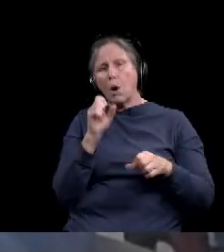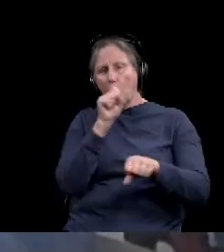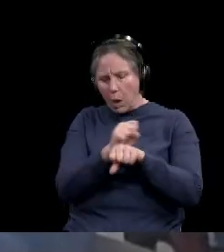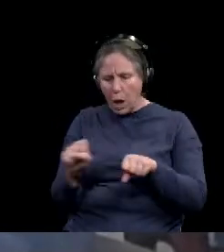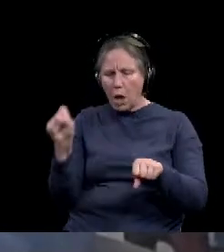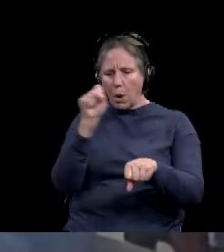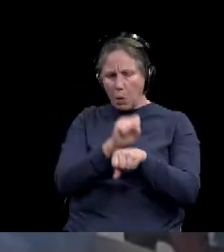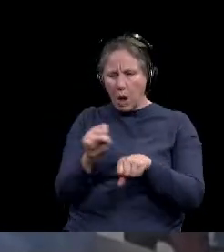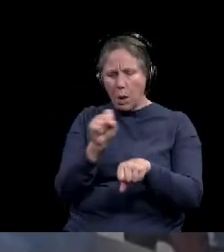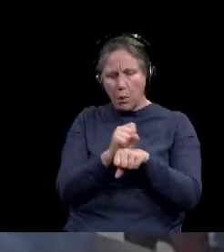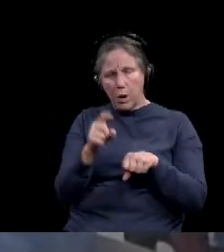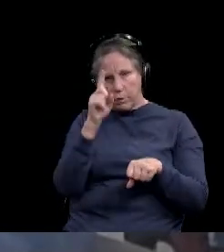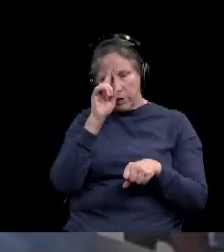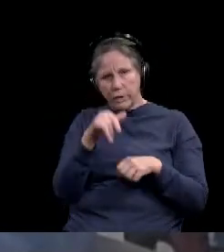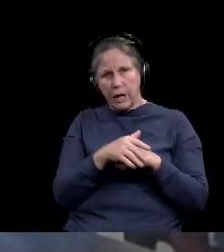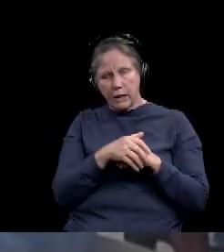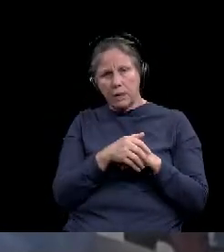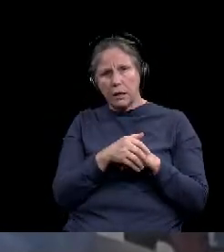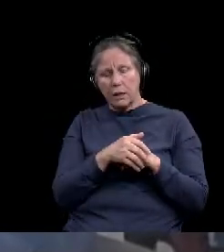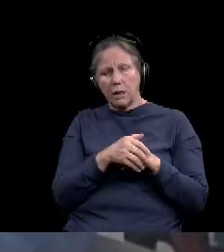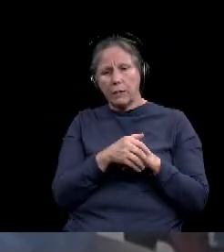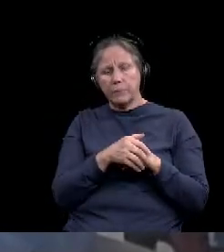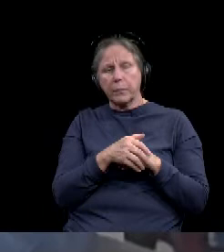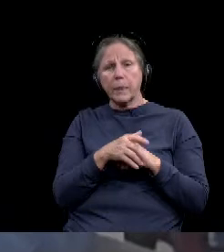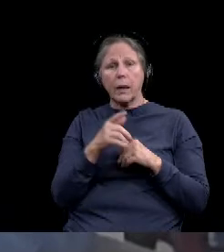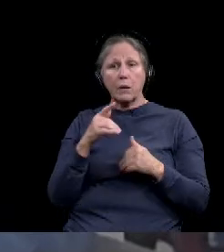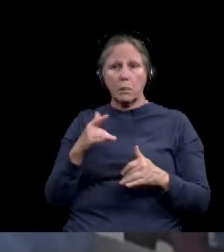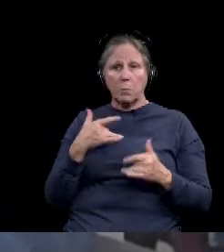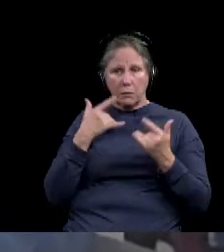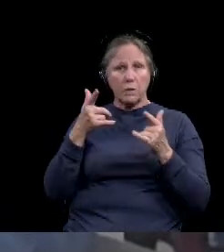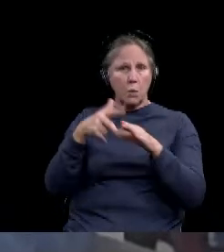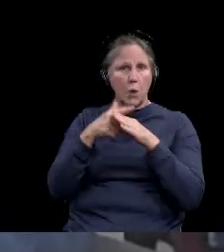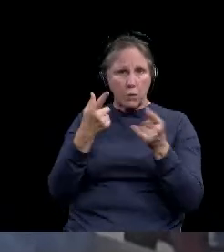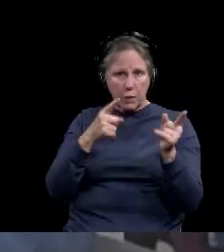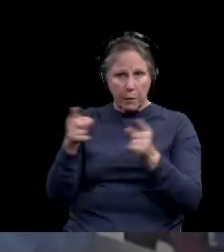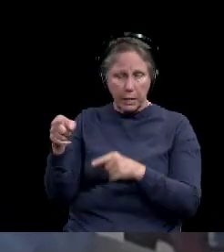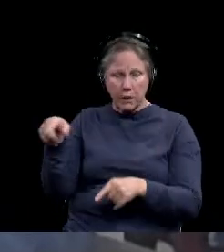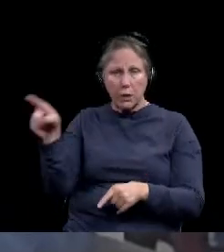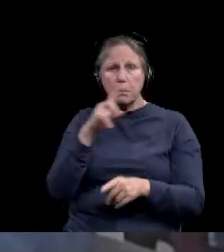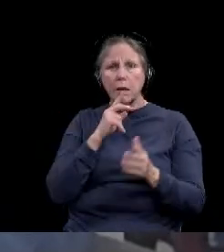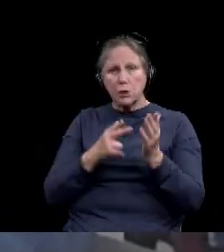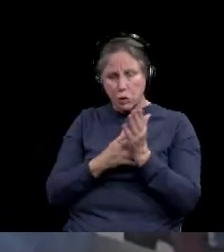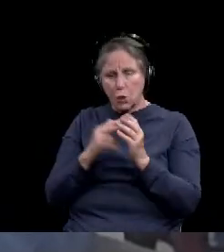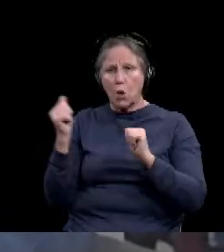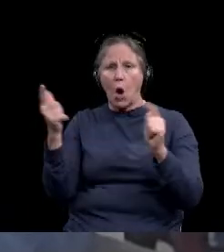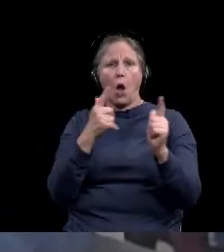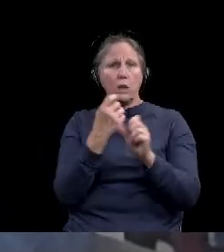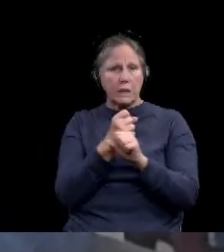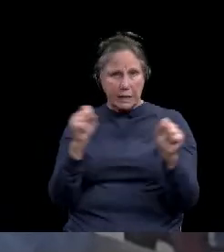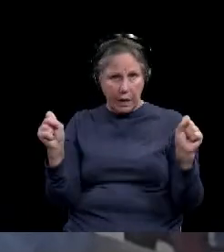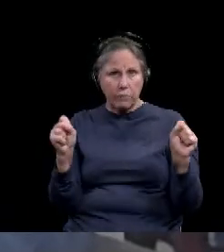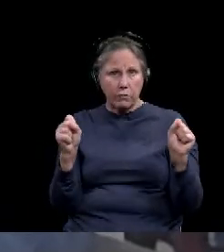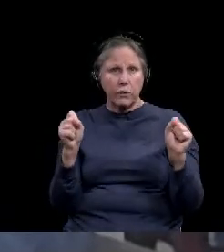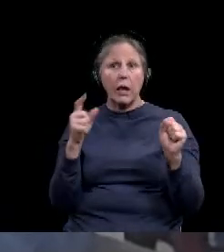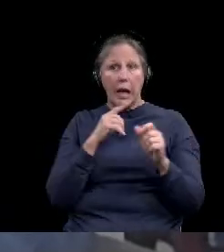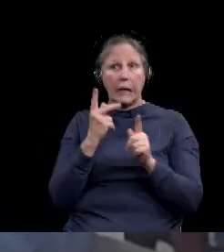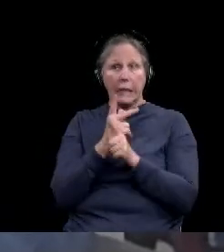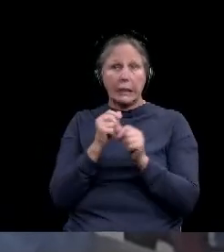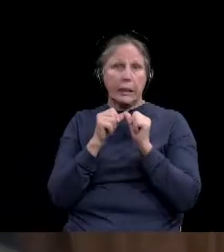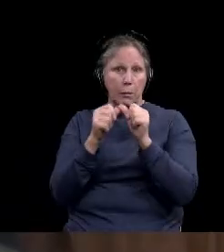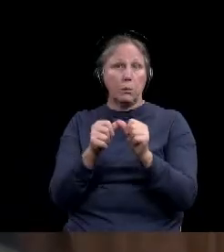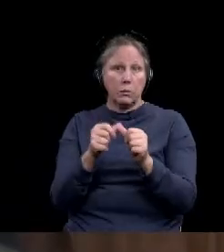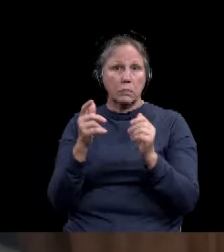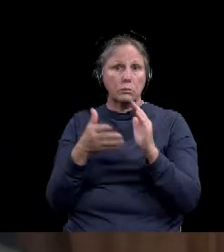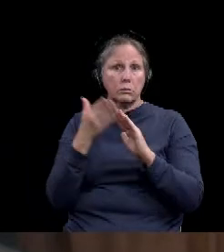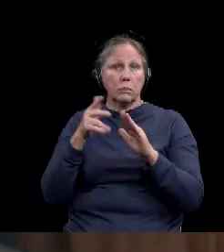on it and, uh, they intend on while the event's going on to, uh, to make sure it stays that way and stays safe. Okay.